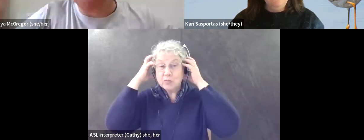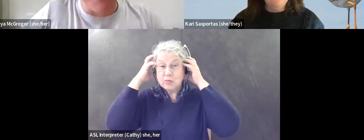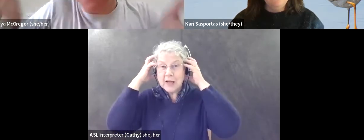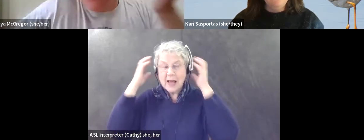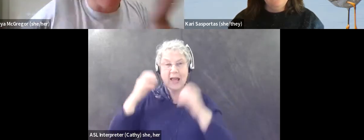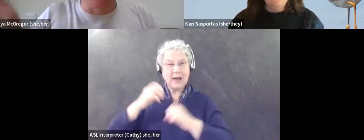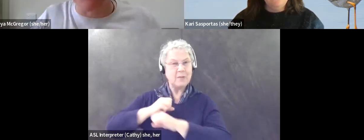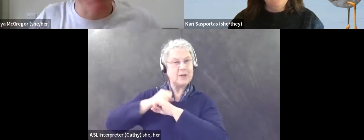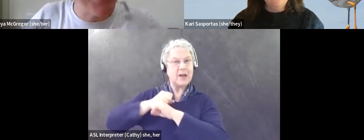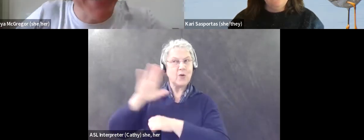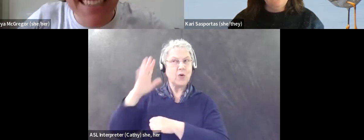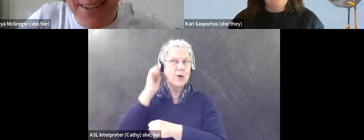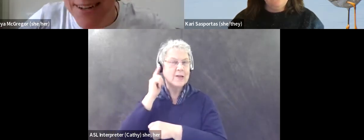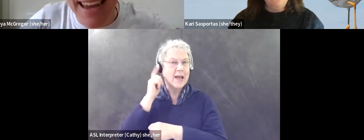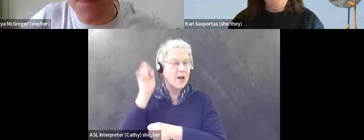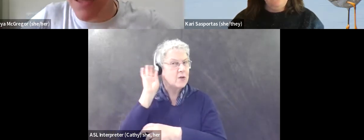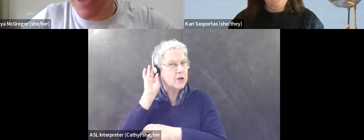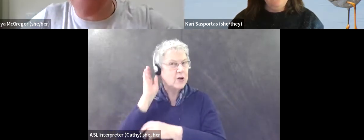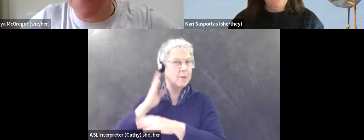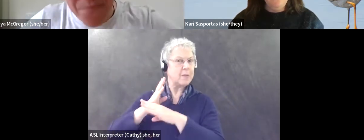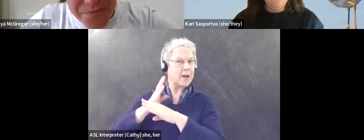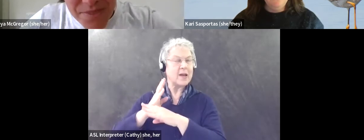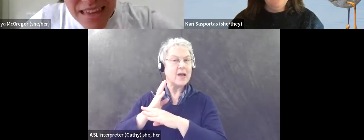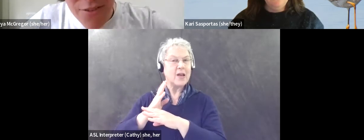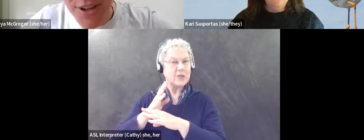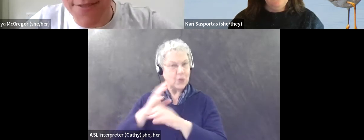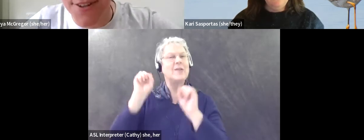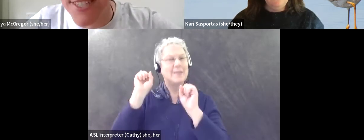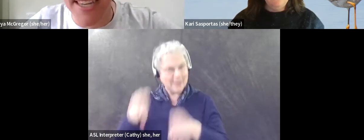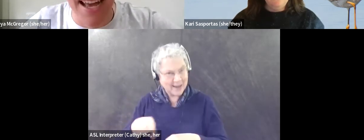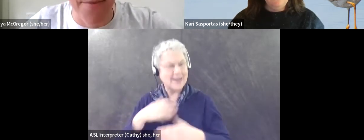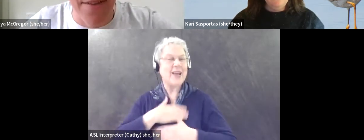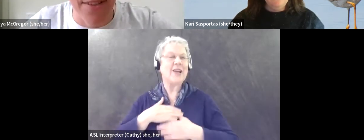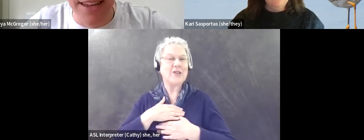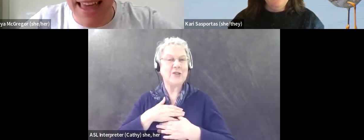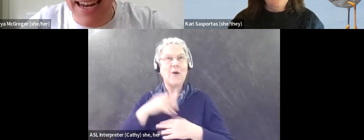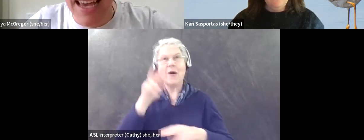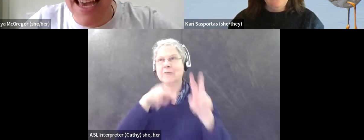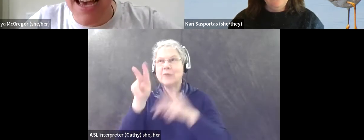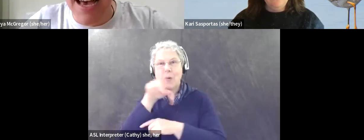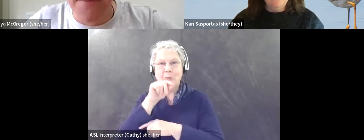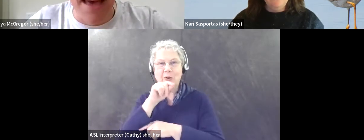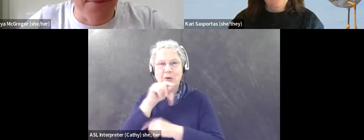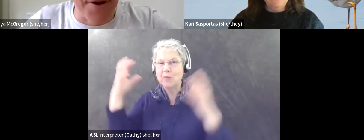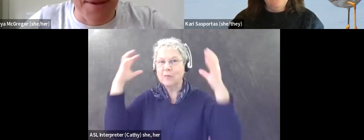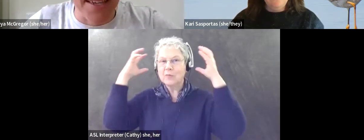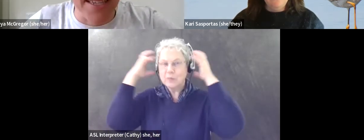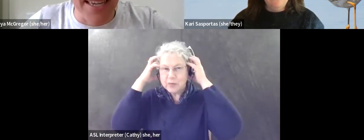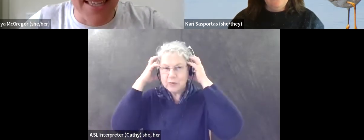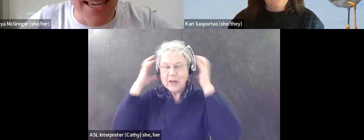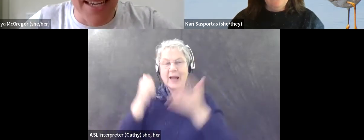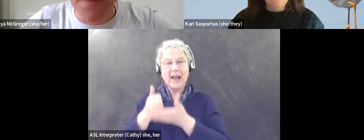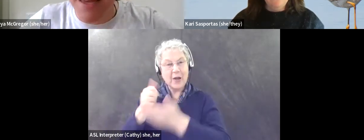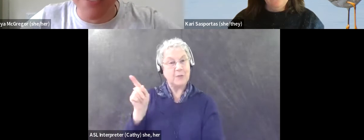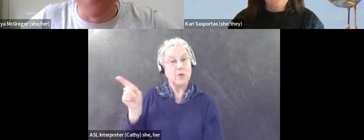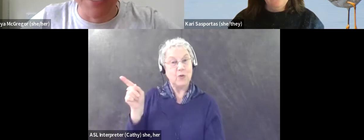different people, different experiences, different needs. But folks, if you're interested, have a look at that blog, because